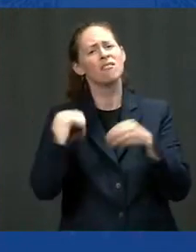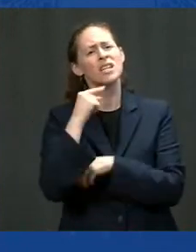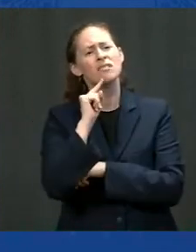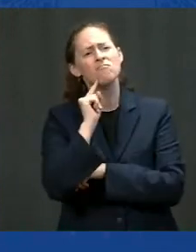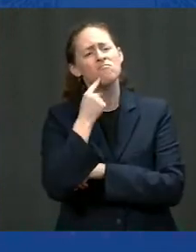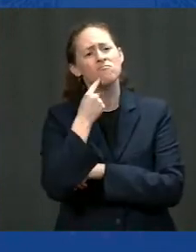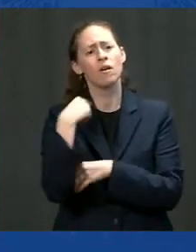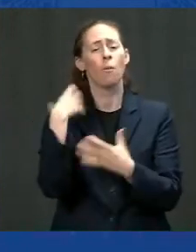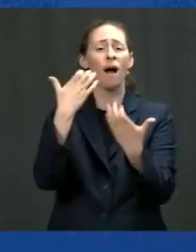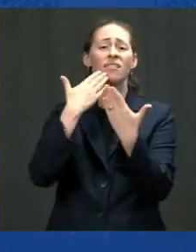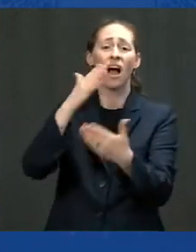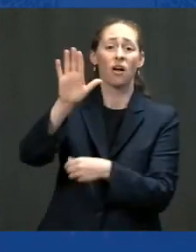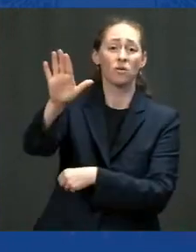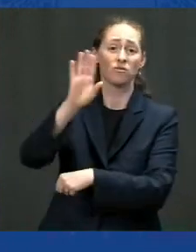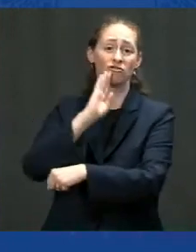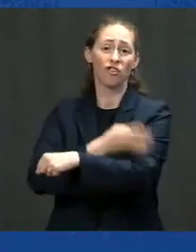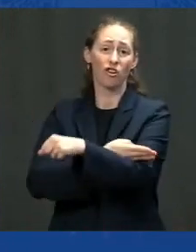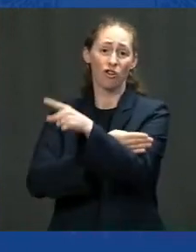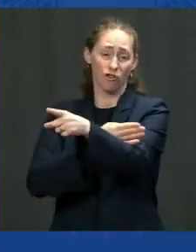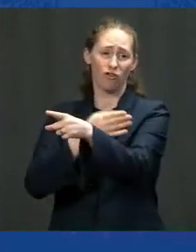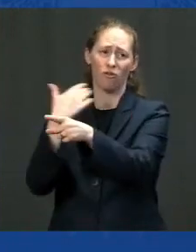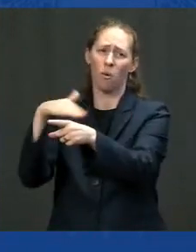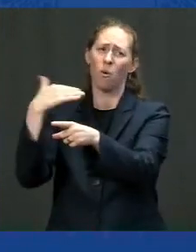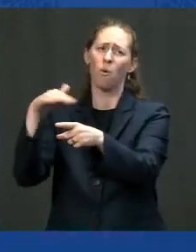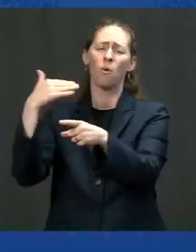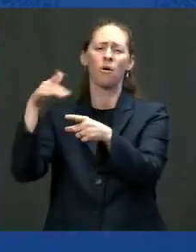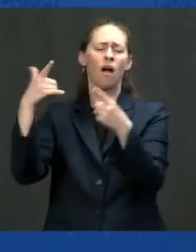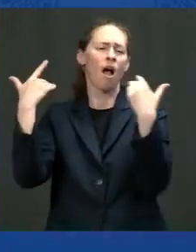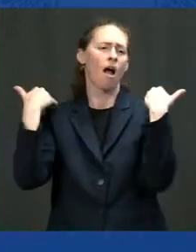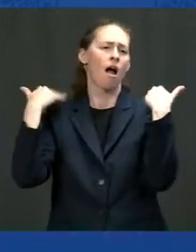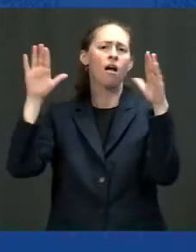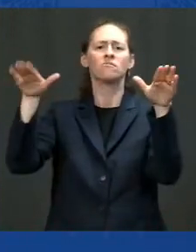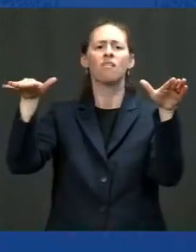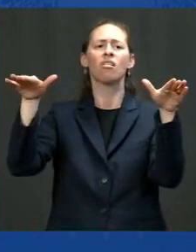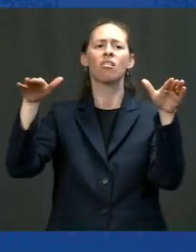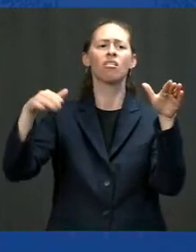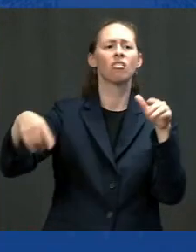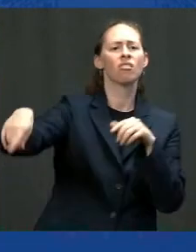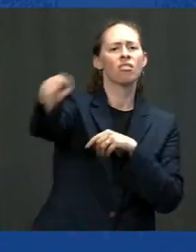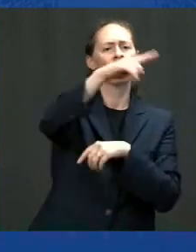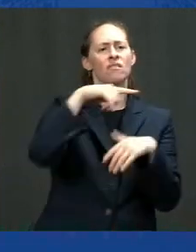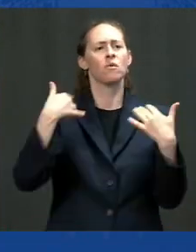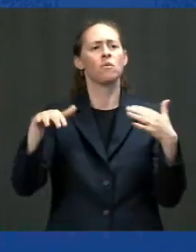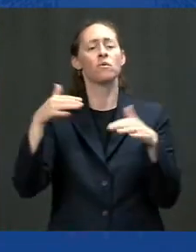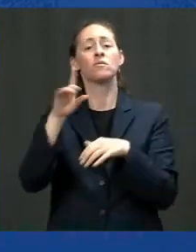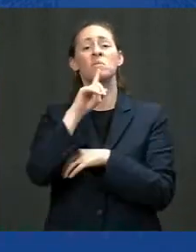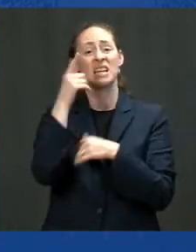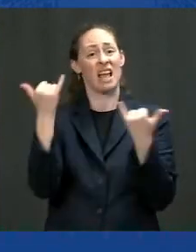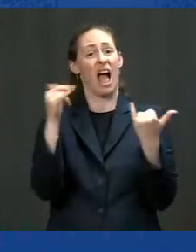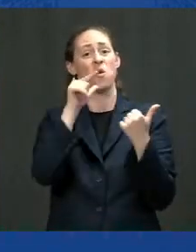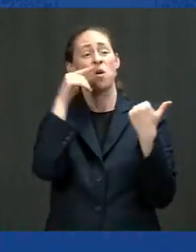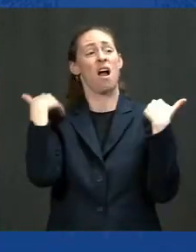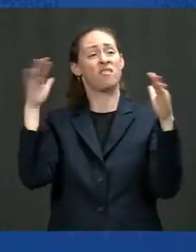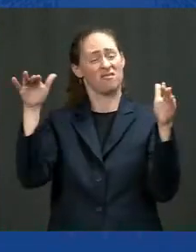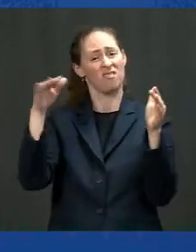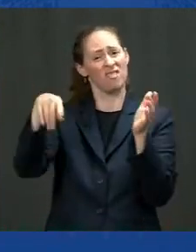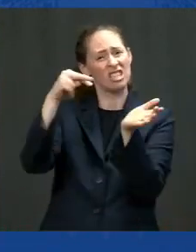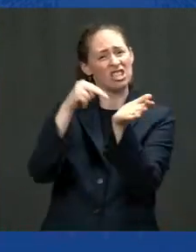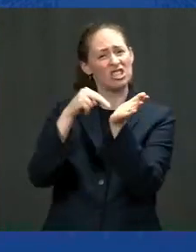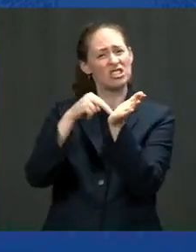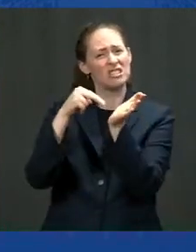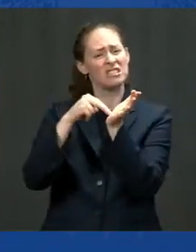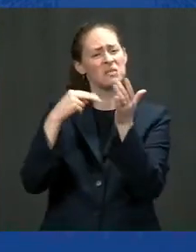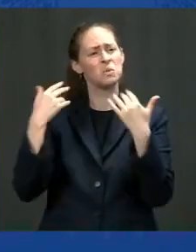me if there are any angels in heaven they're male and female nurses not that's the god's truth doctors let you live